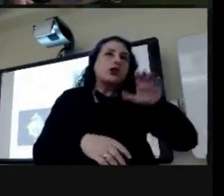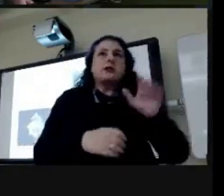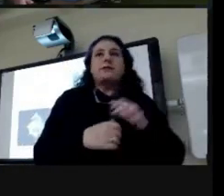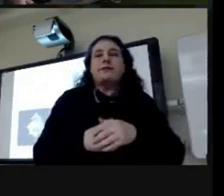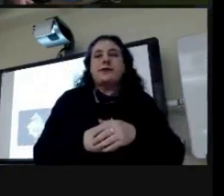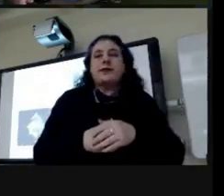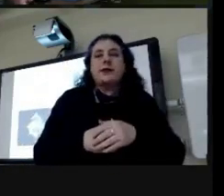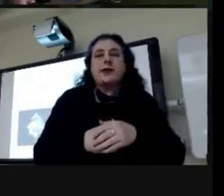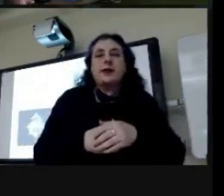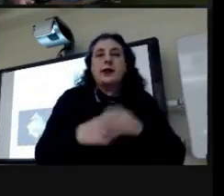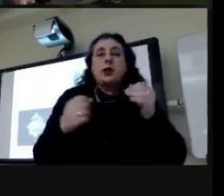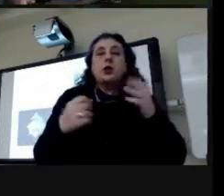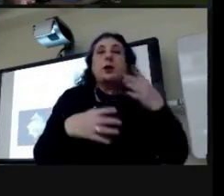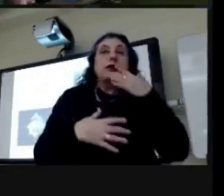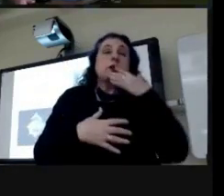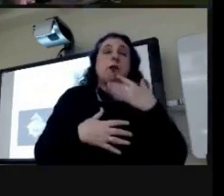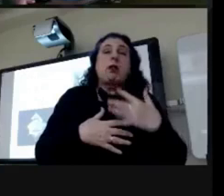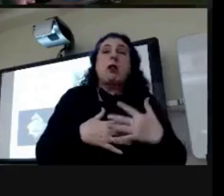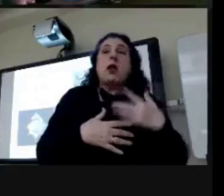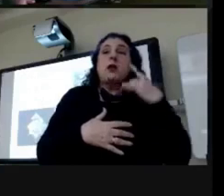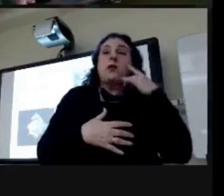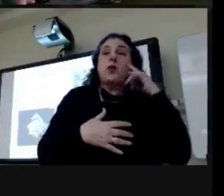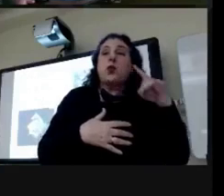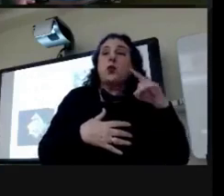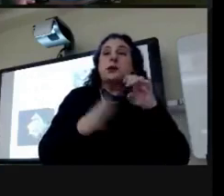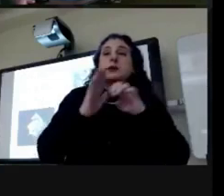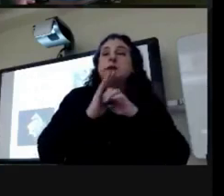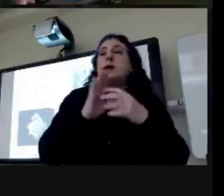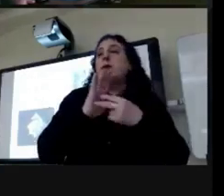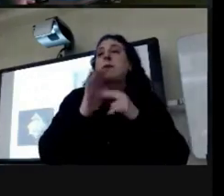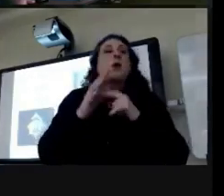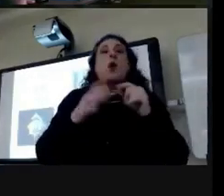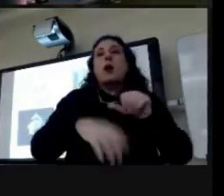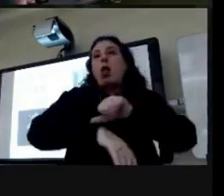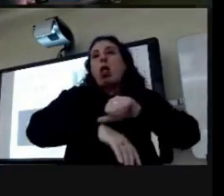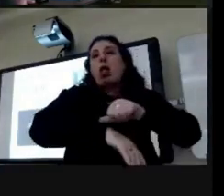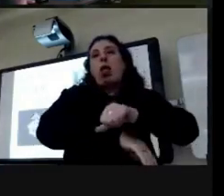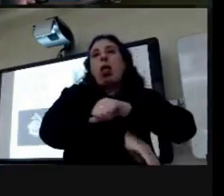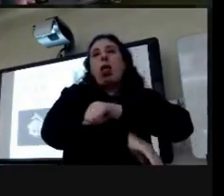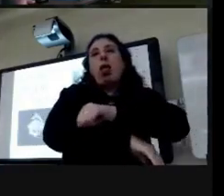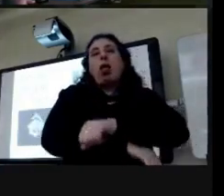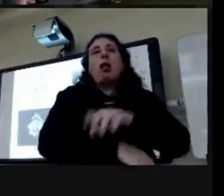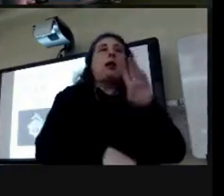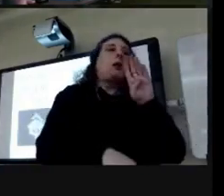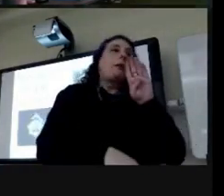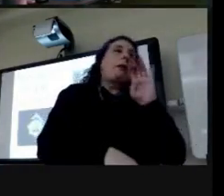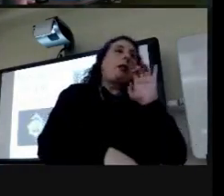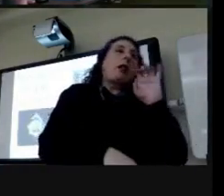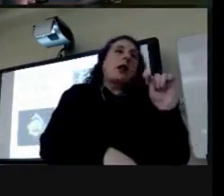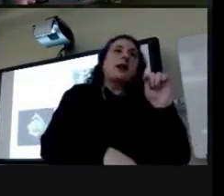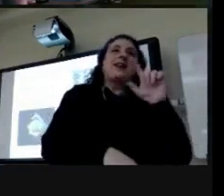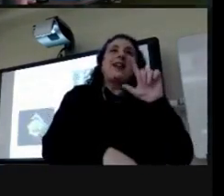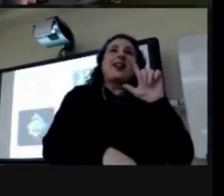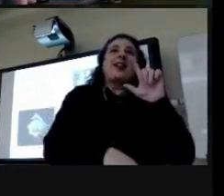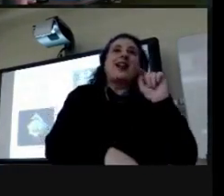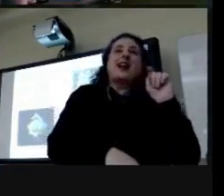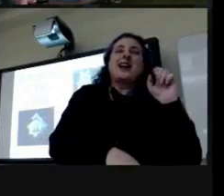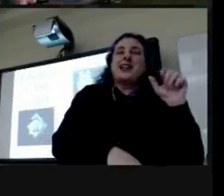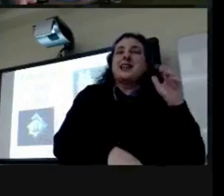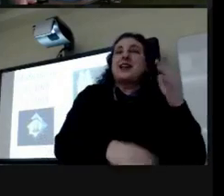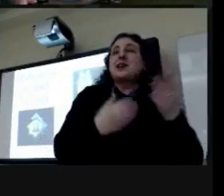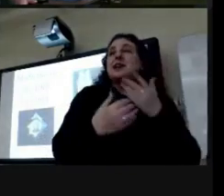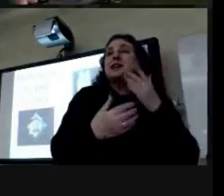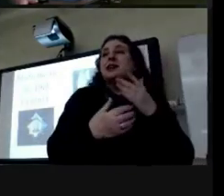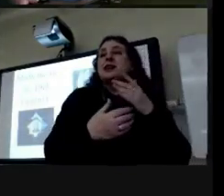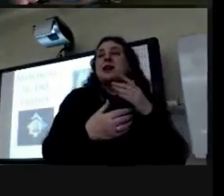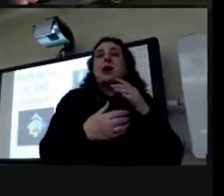too much blood for example that just meant bloodletting usually and that was easy and that was